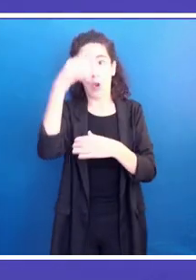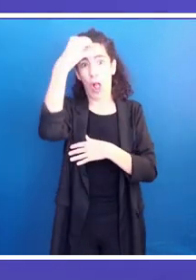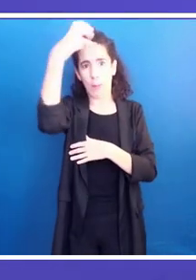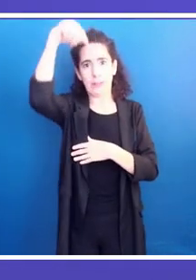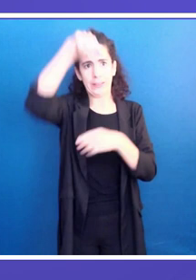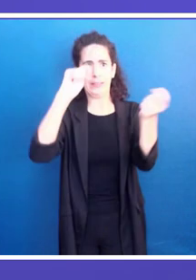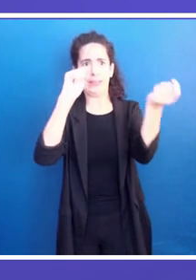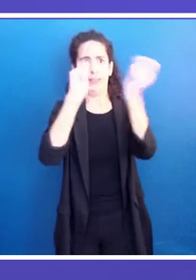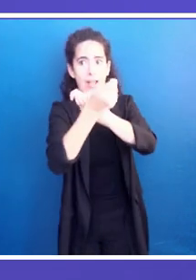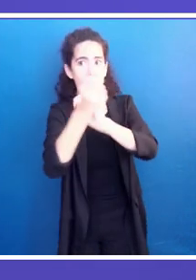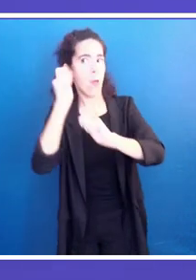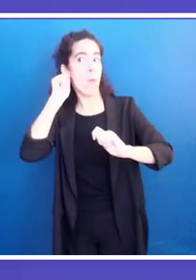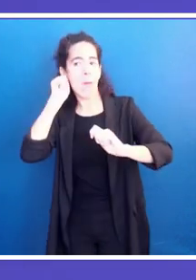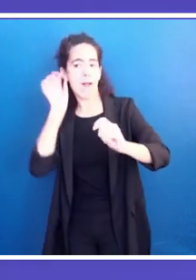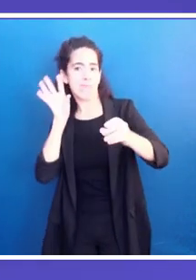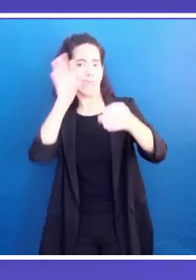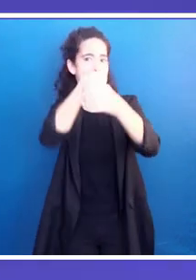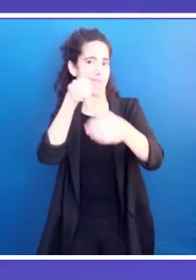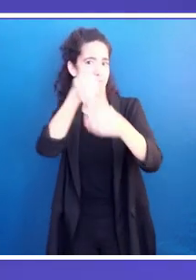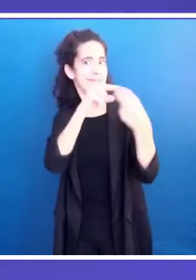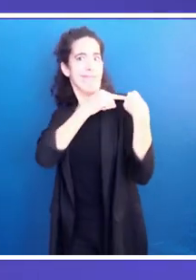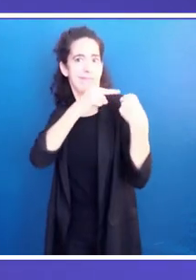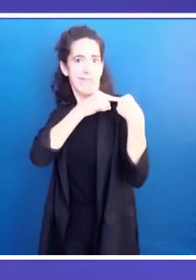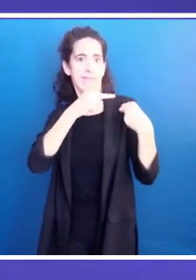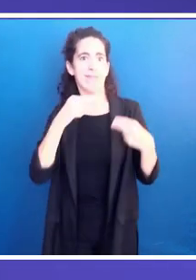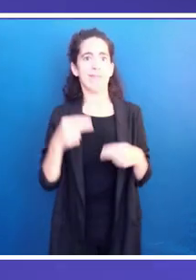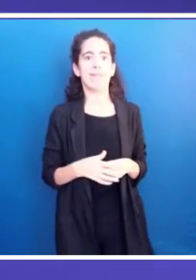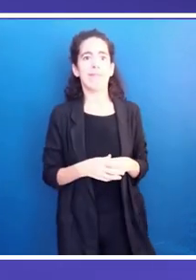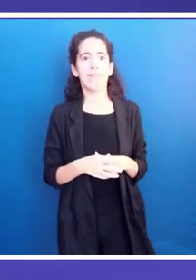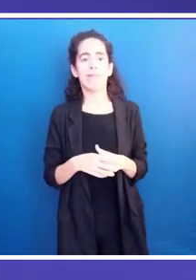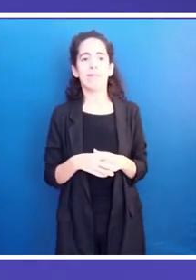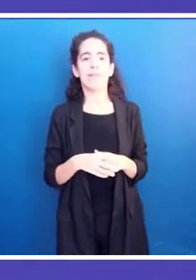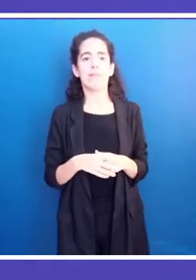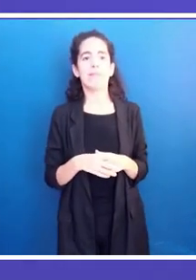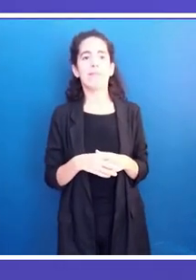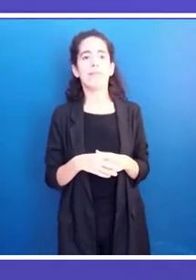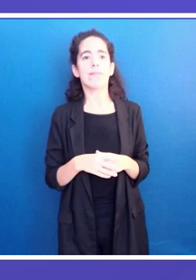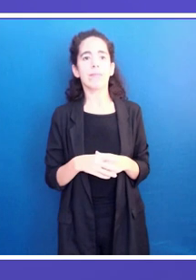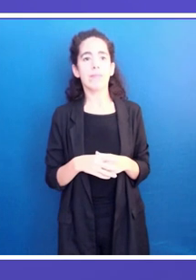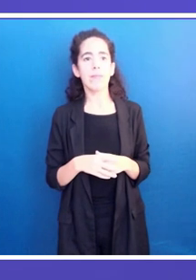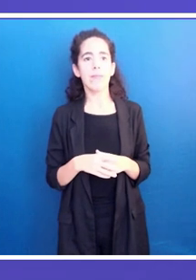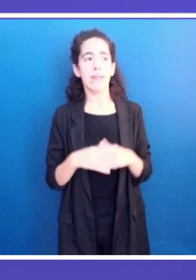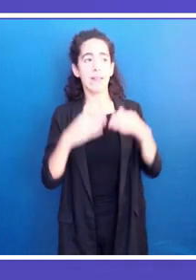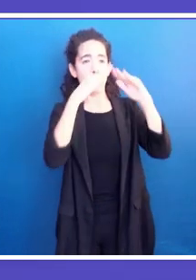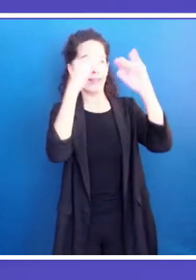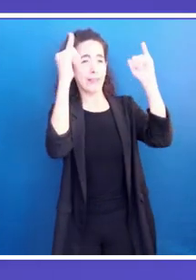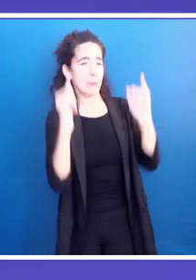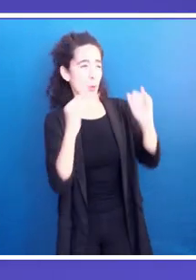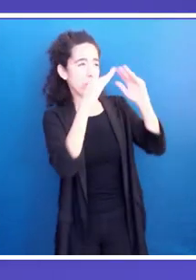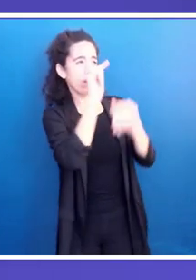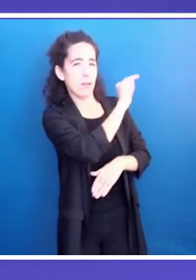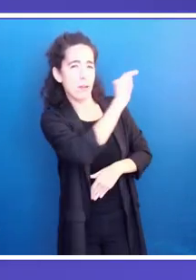equality in the voting polls. And this has ensured more participation of women in the municipal council.